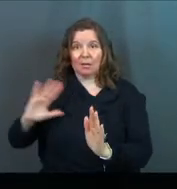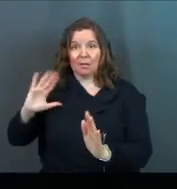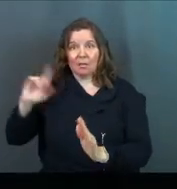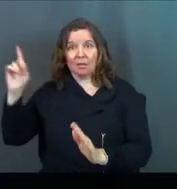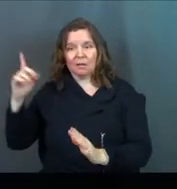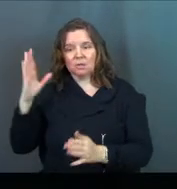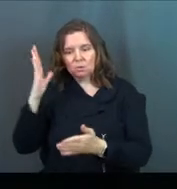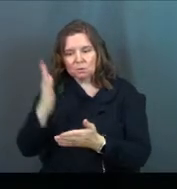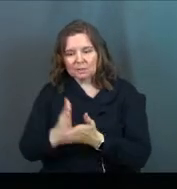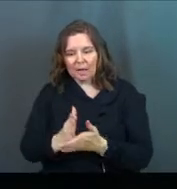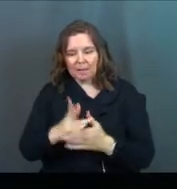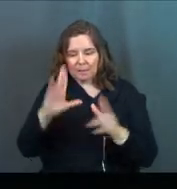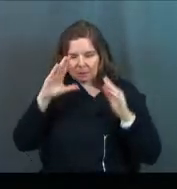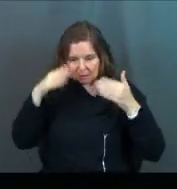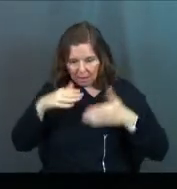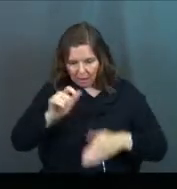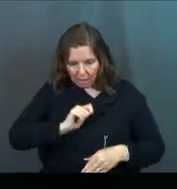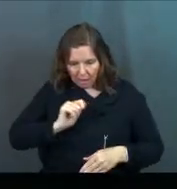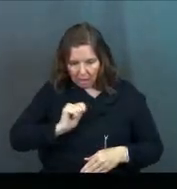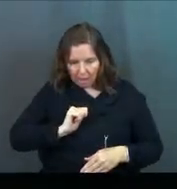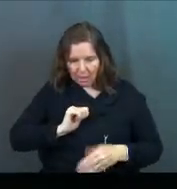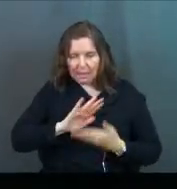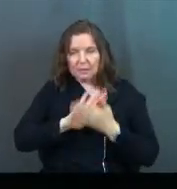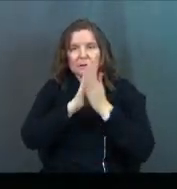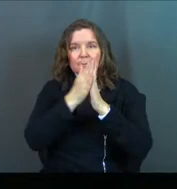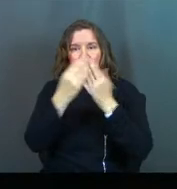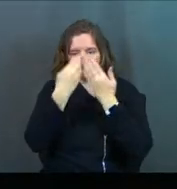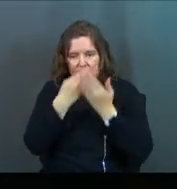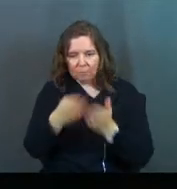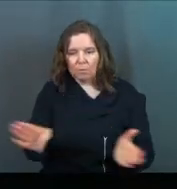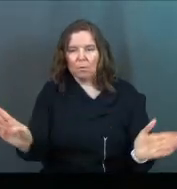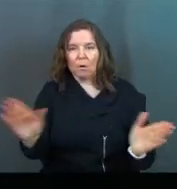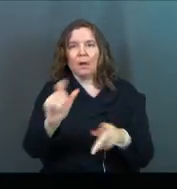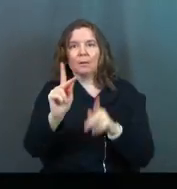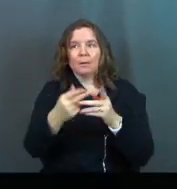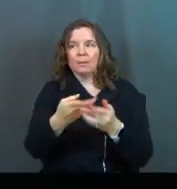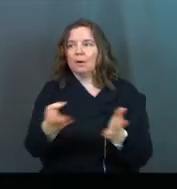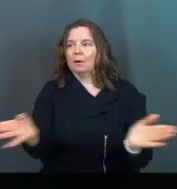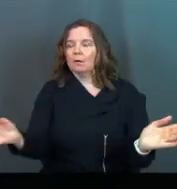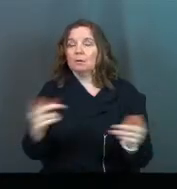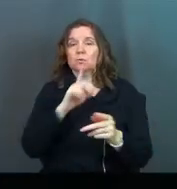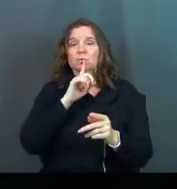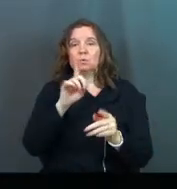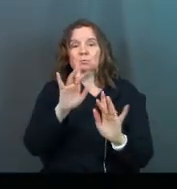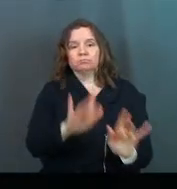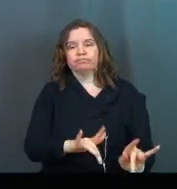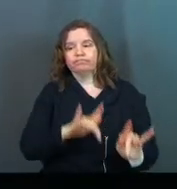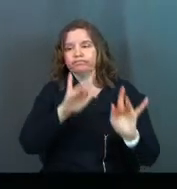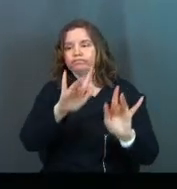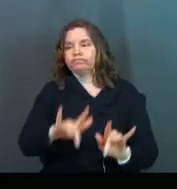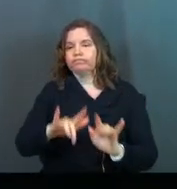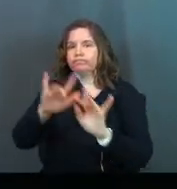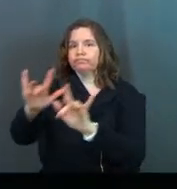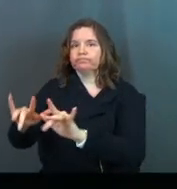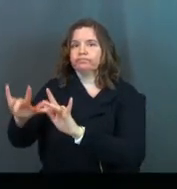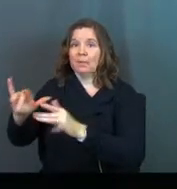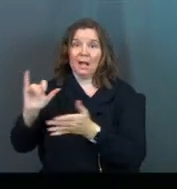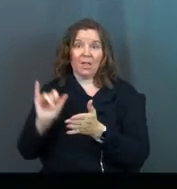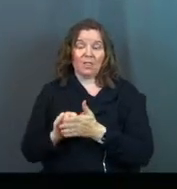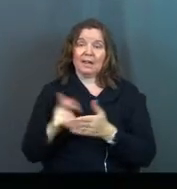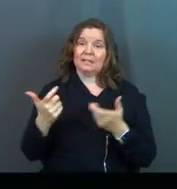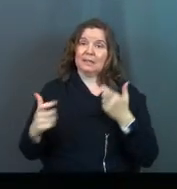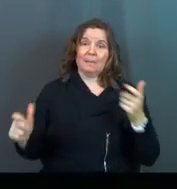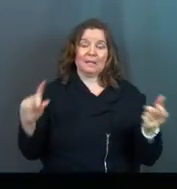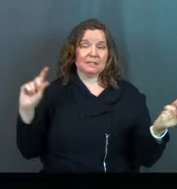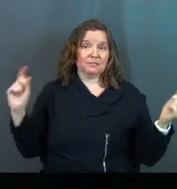is to stop being so self-centered and to become focused on other people and to truly empathize with them. And that is a